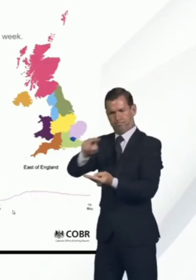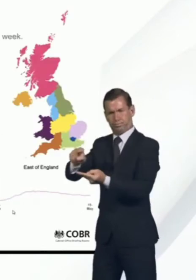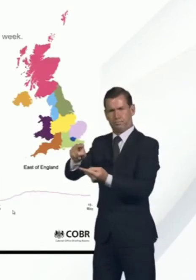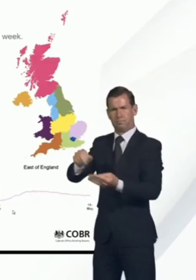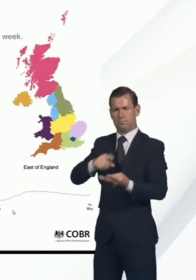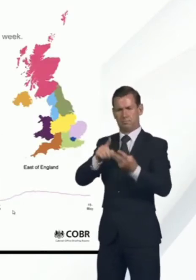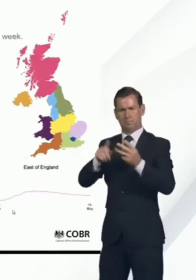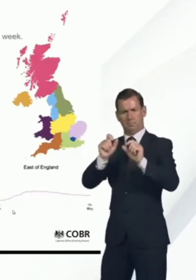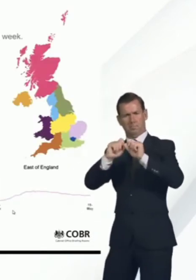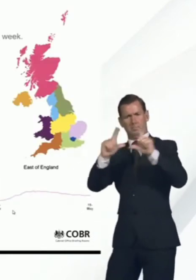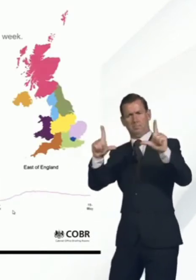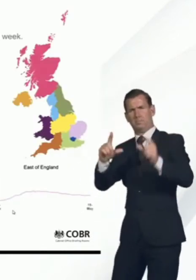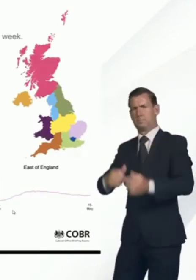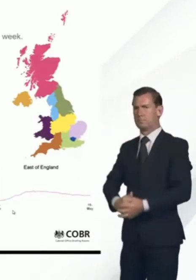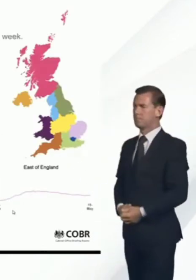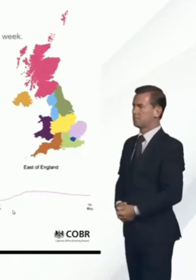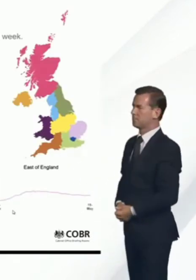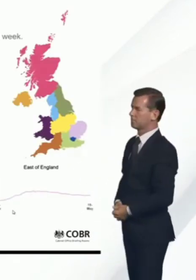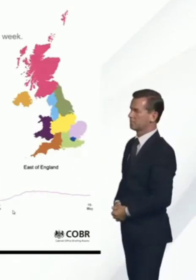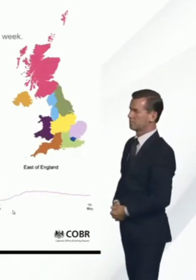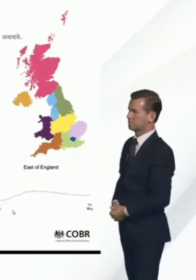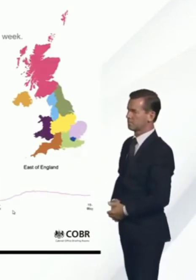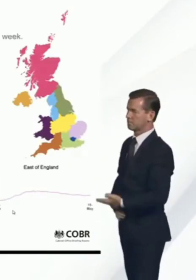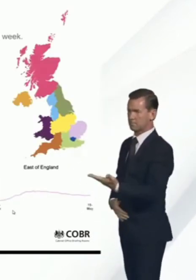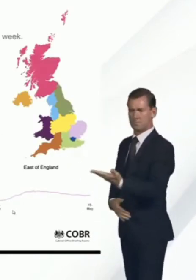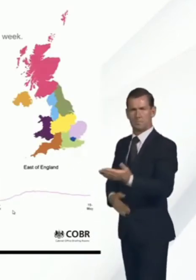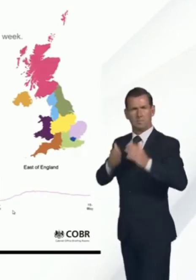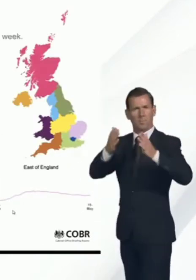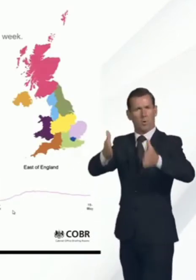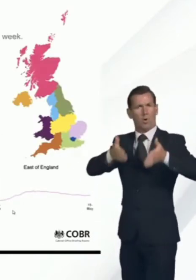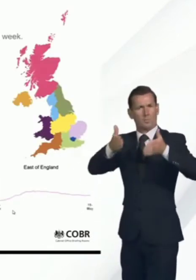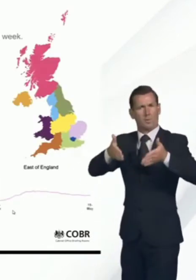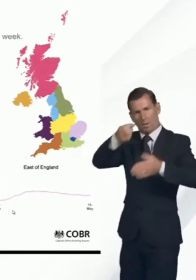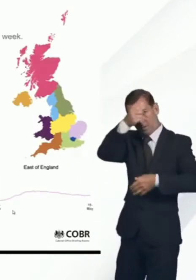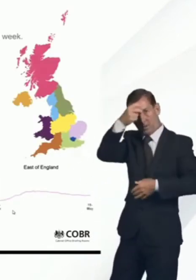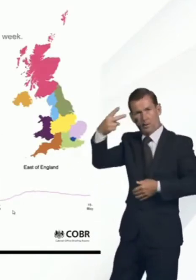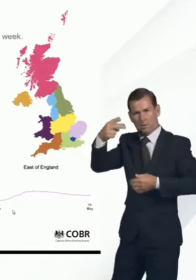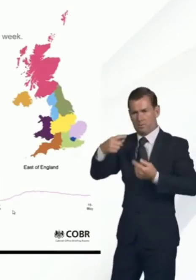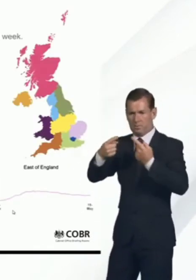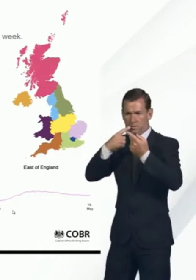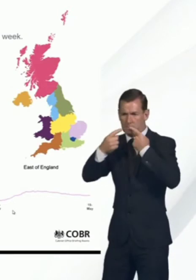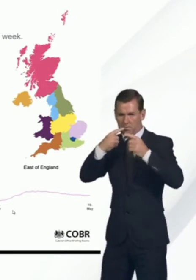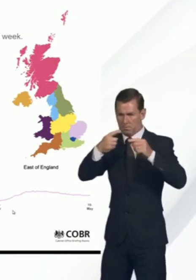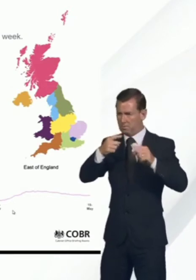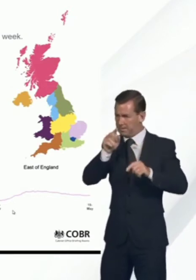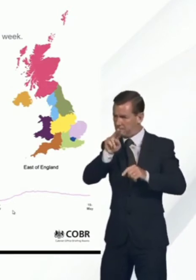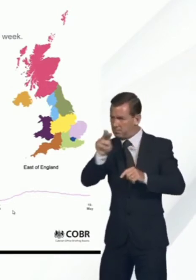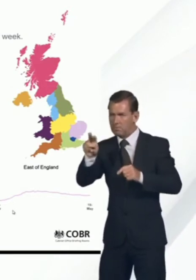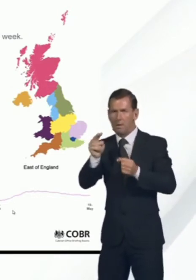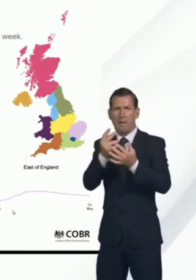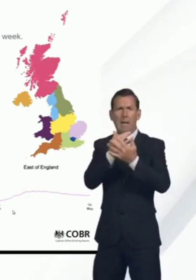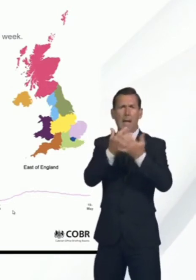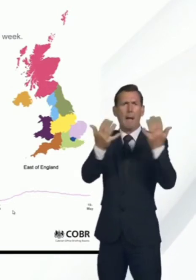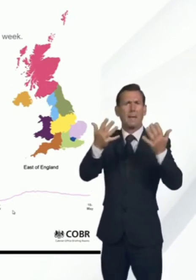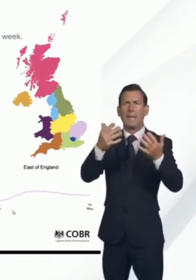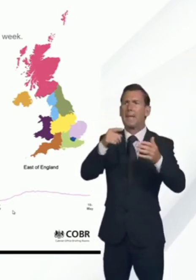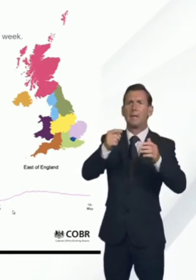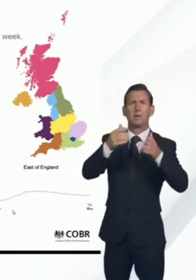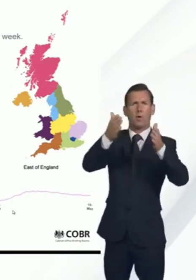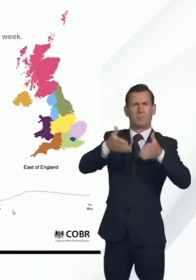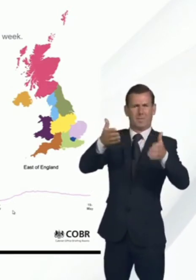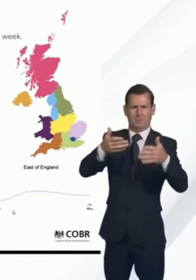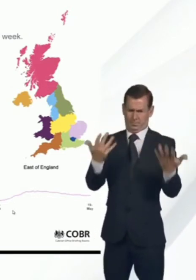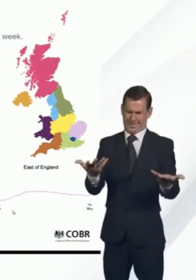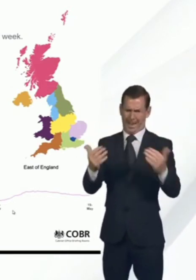shows more data in hospital. And I would highlight that the number of people in hospital is now below